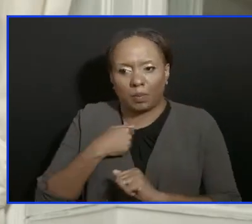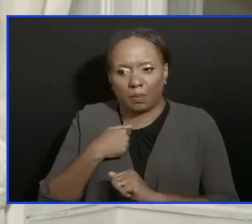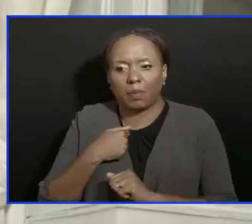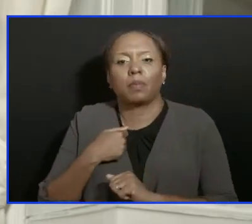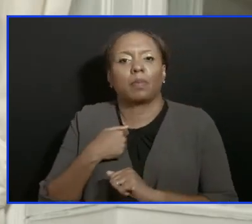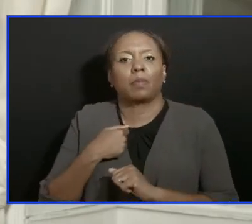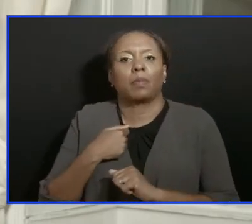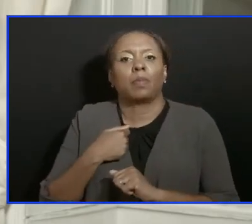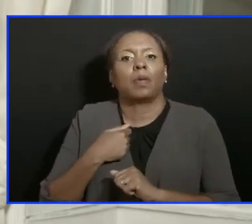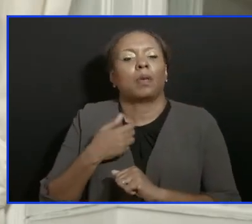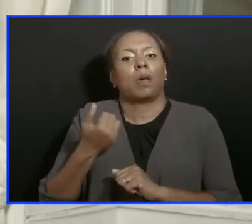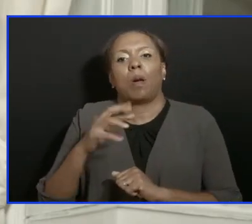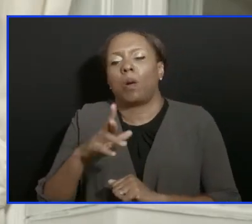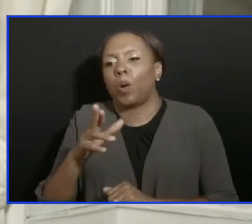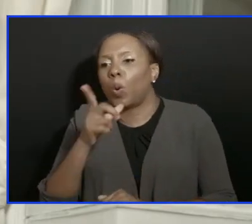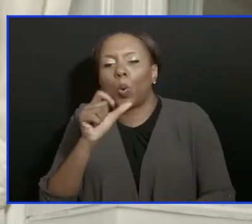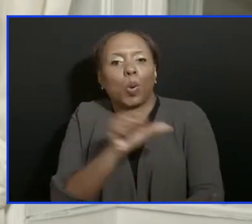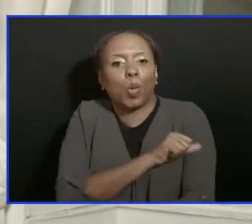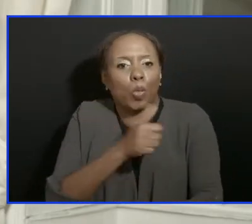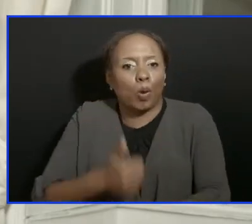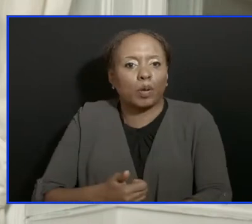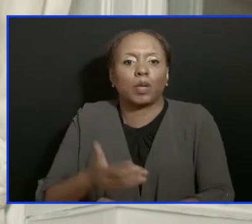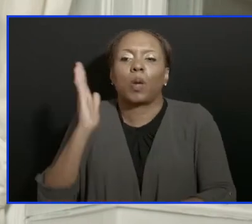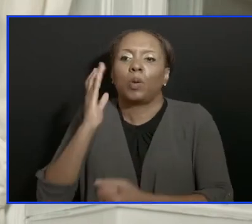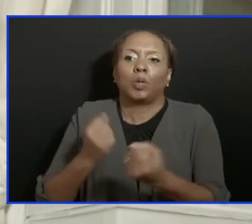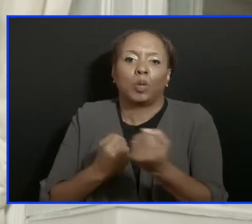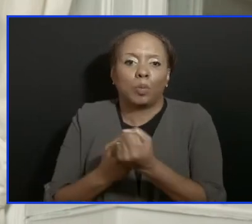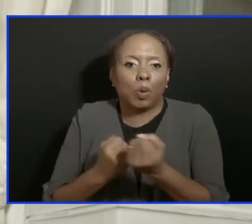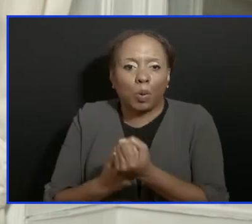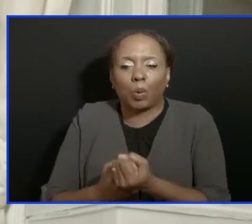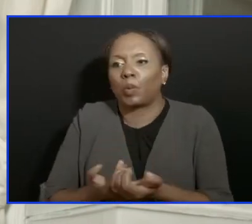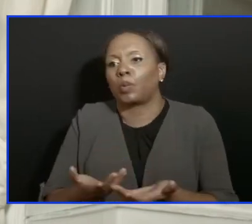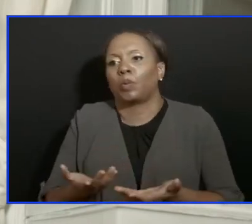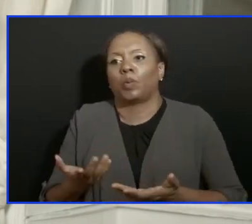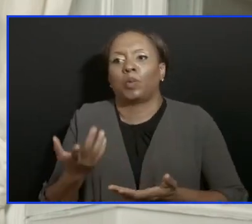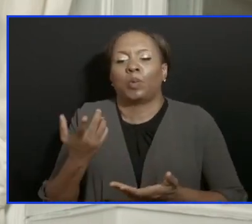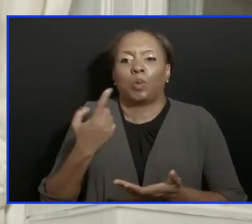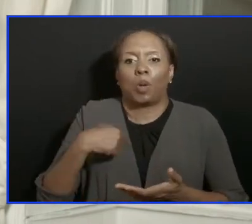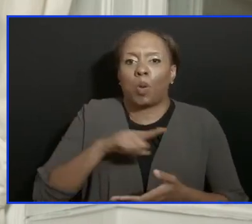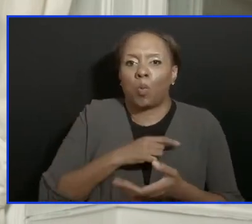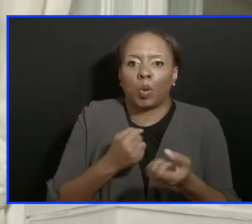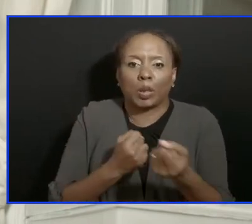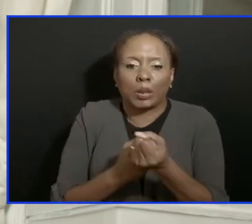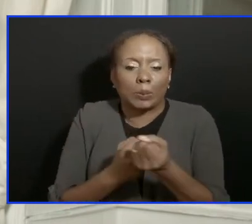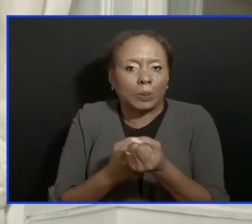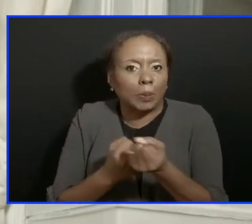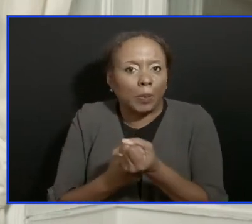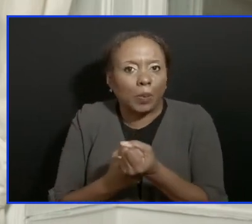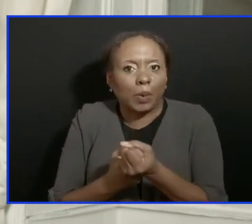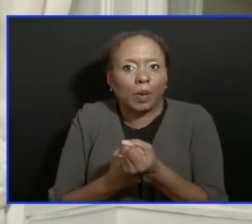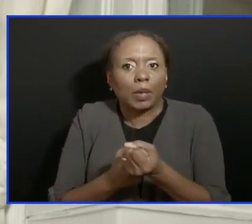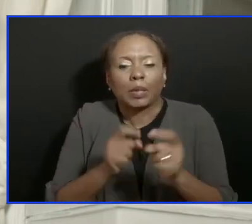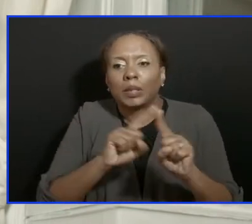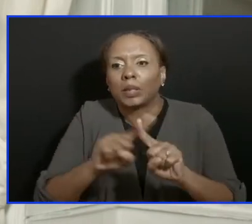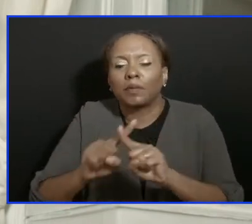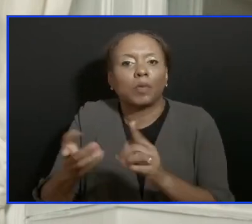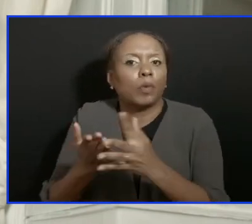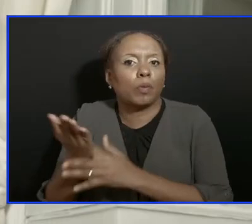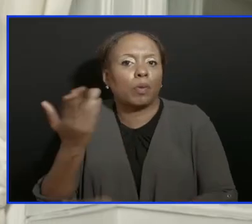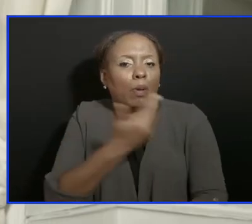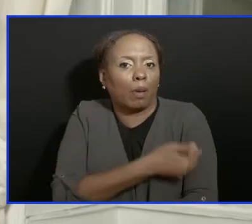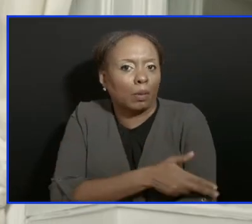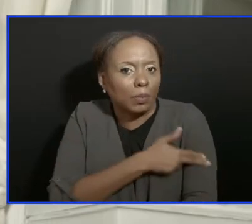purchase of. We have had use of several agents for support, certainly to the hospital,